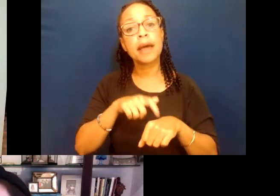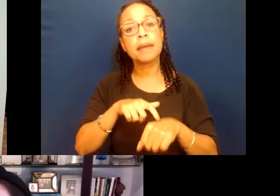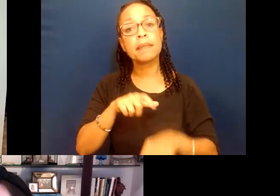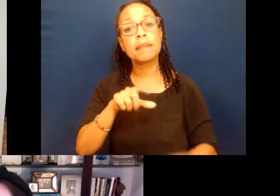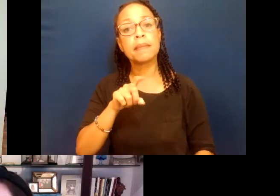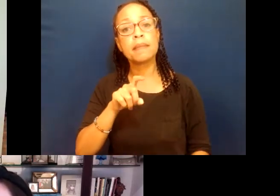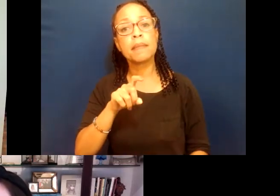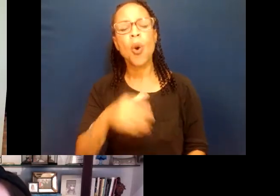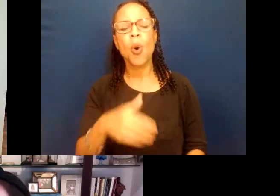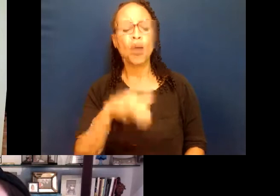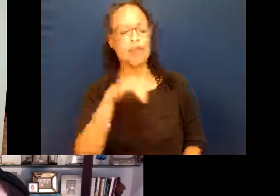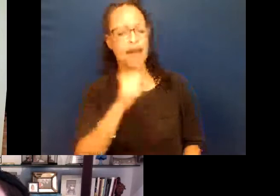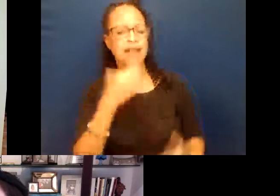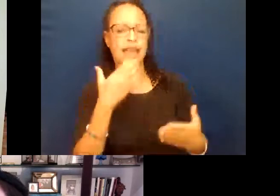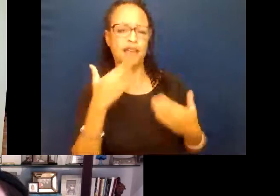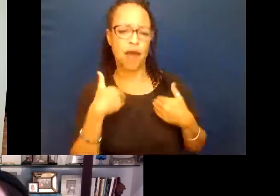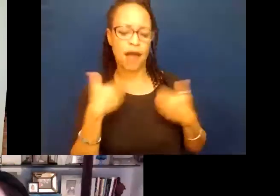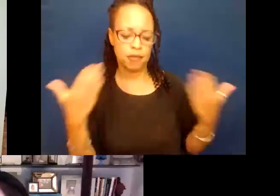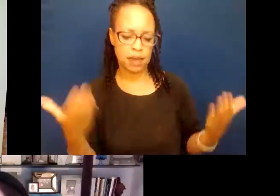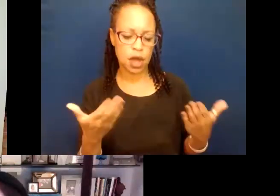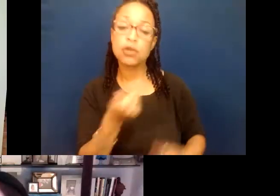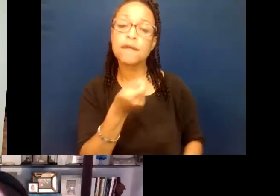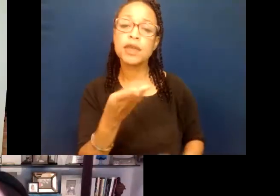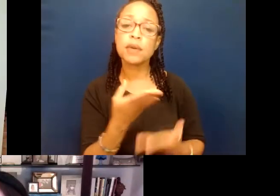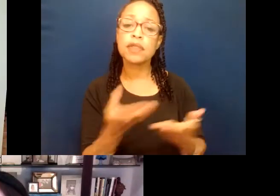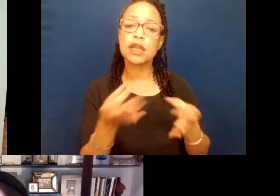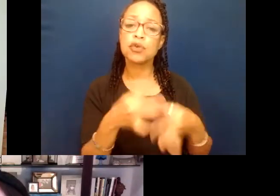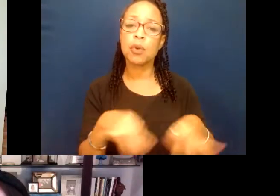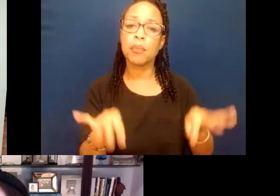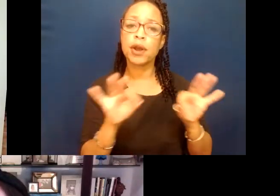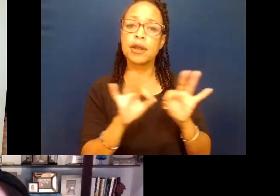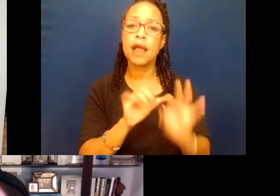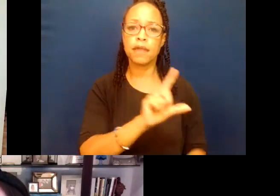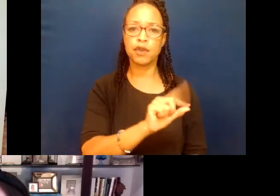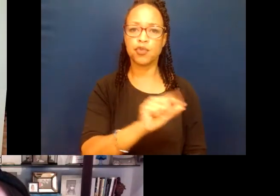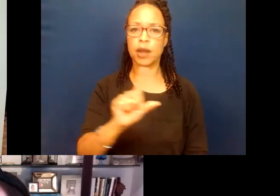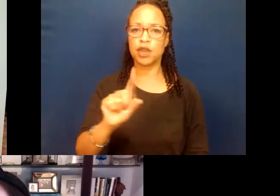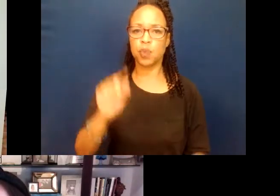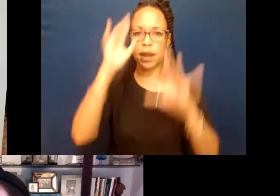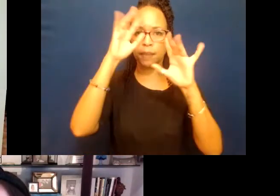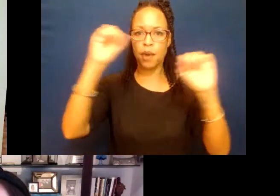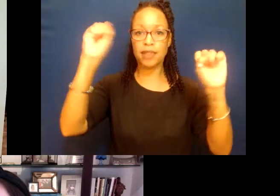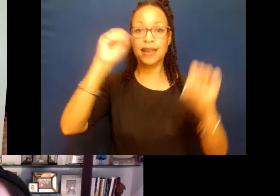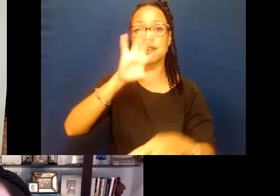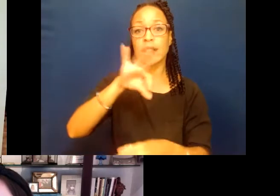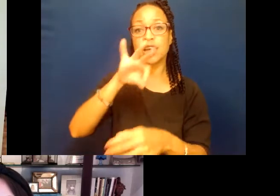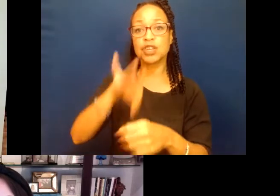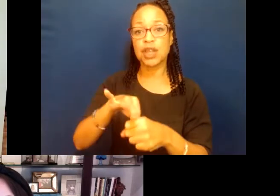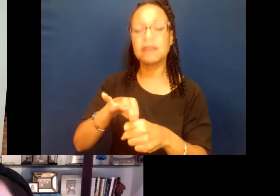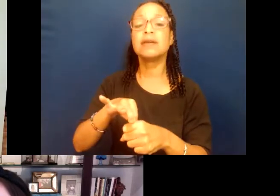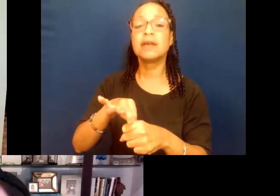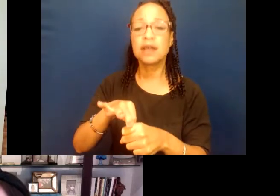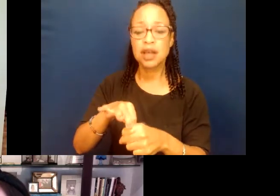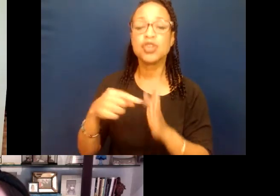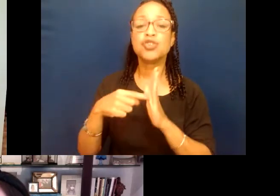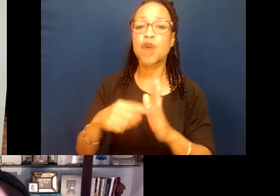thanks so much for having me here. So some of the things that are important is that the 2020 presidential election basically put how people typically